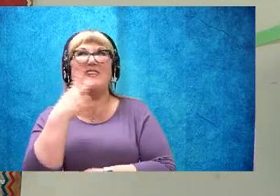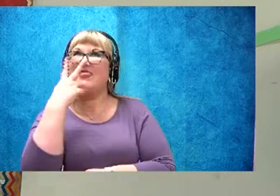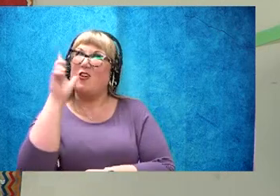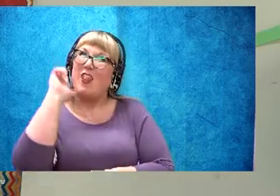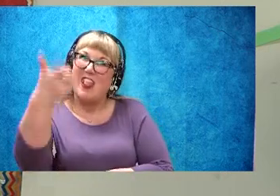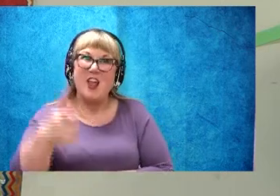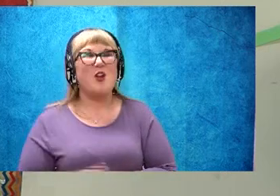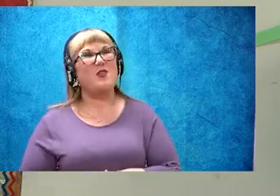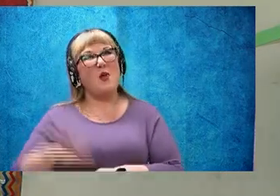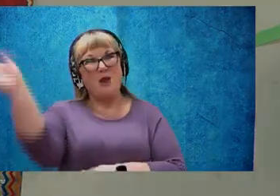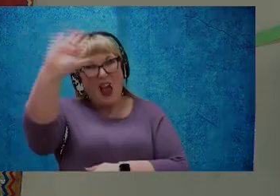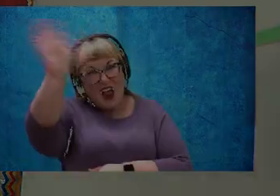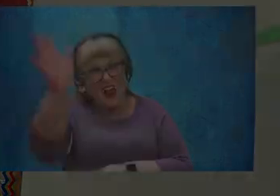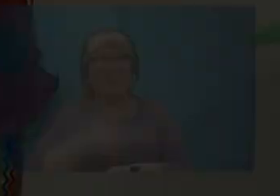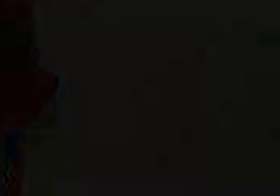Bye, boys and girls. boys and